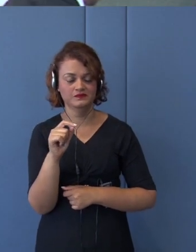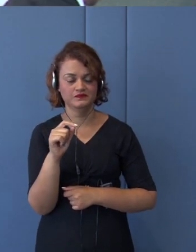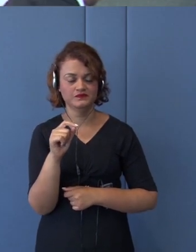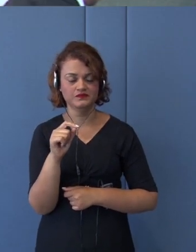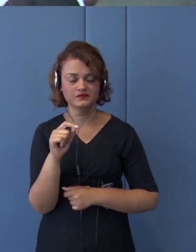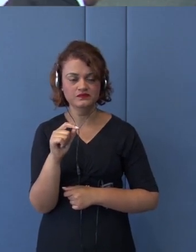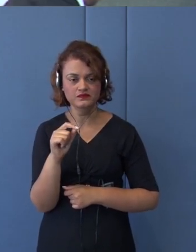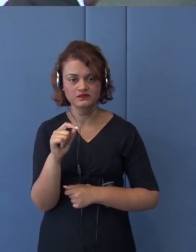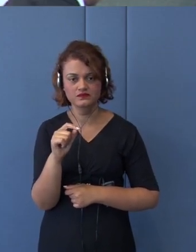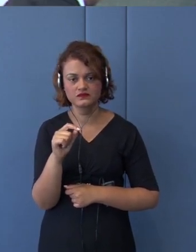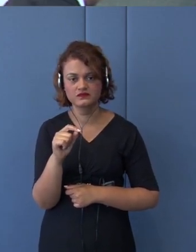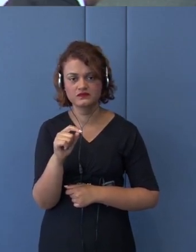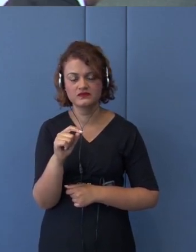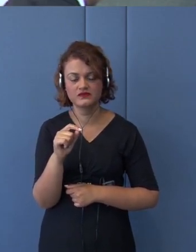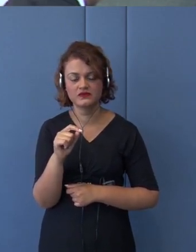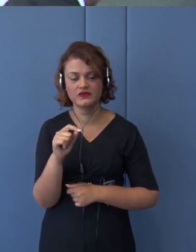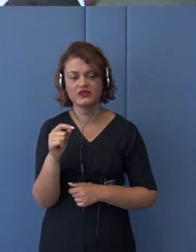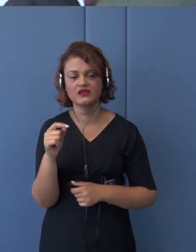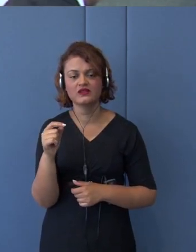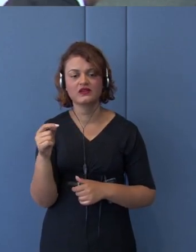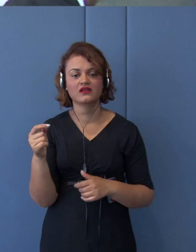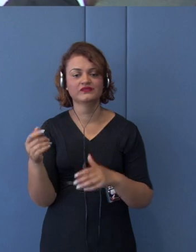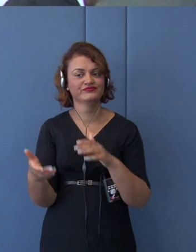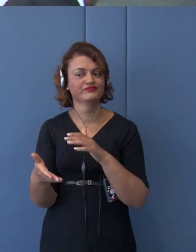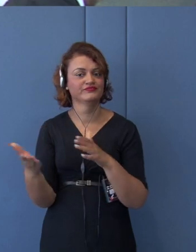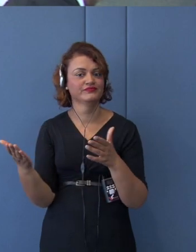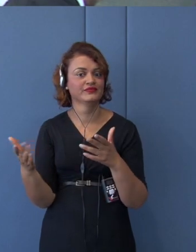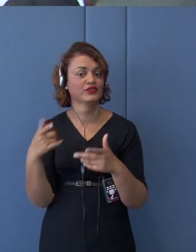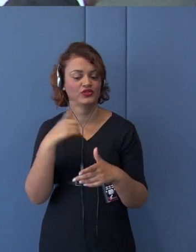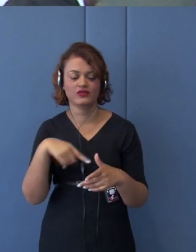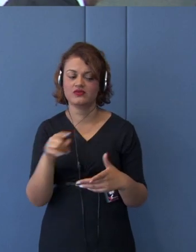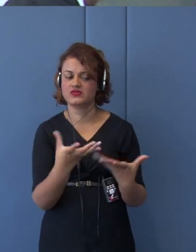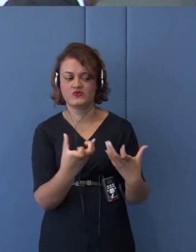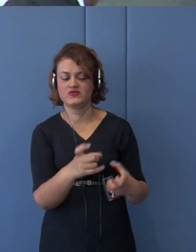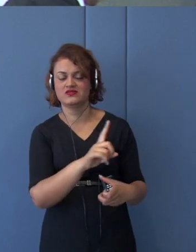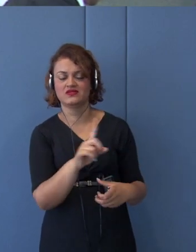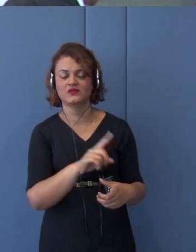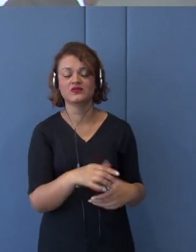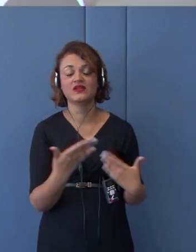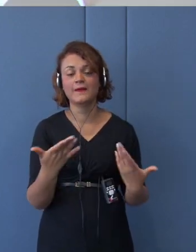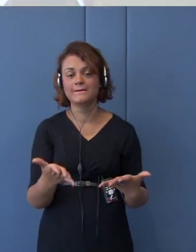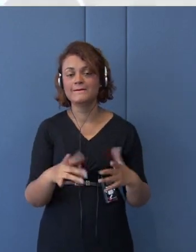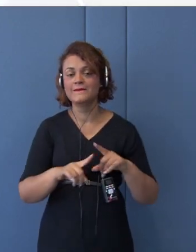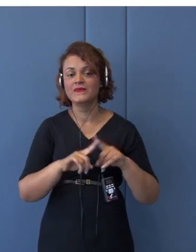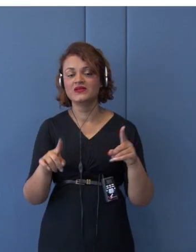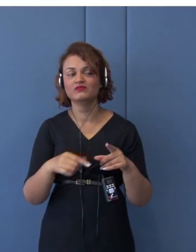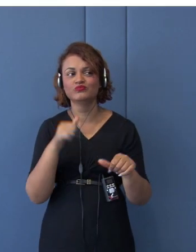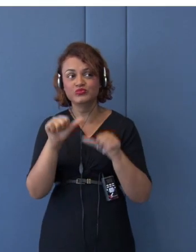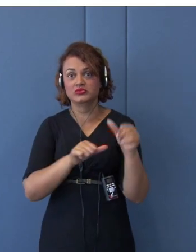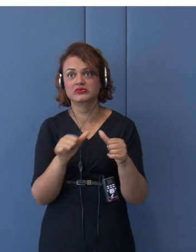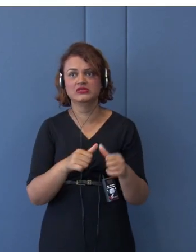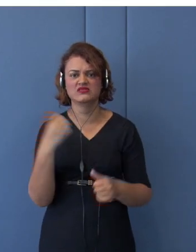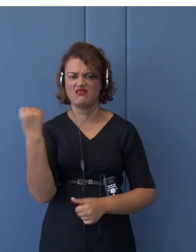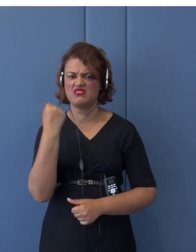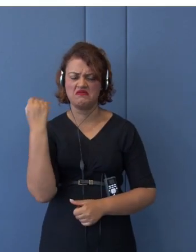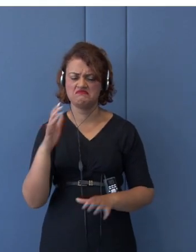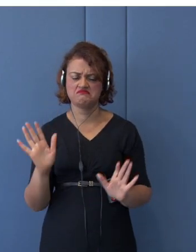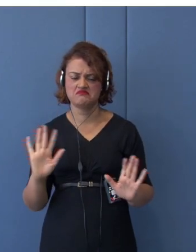no changes in the market access, no substantial changes in the market access deals